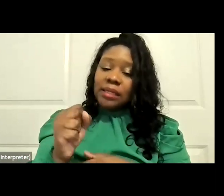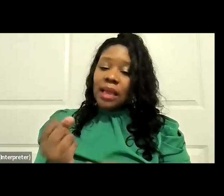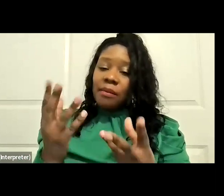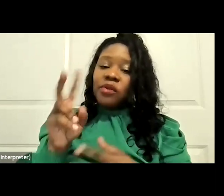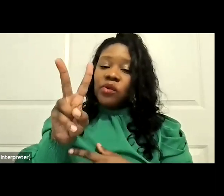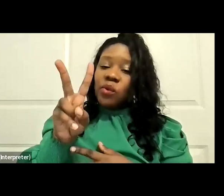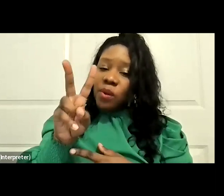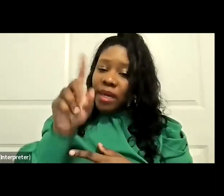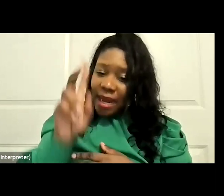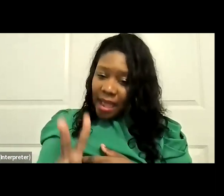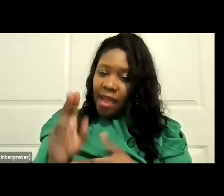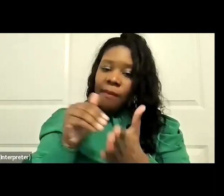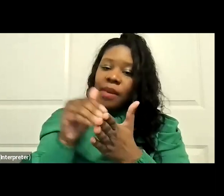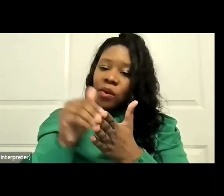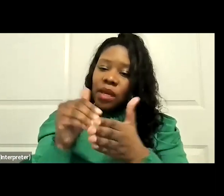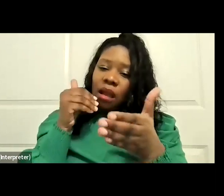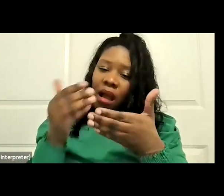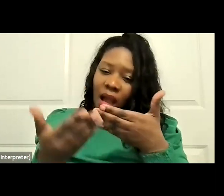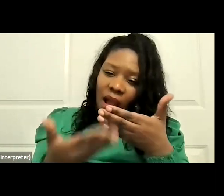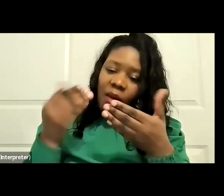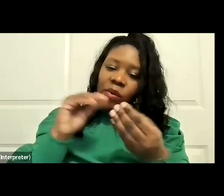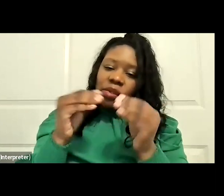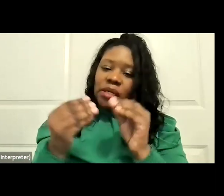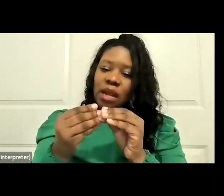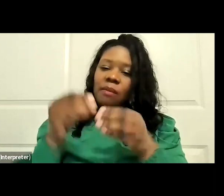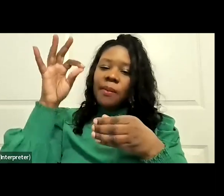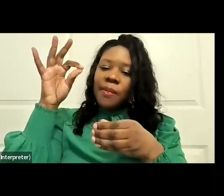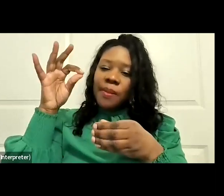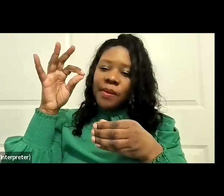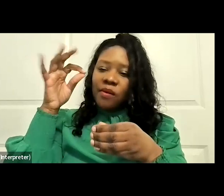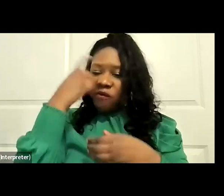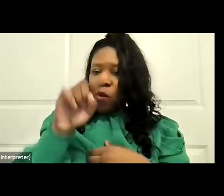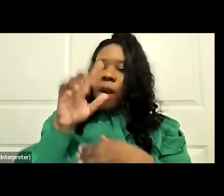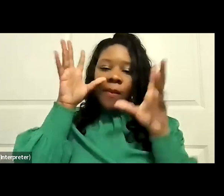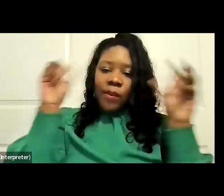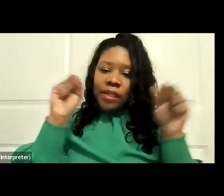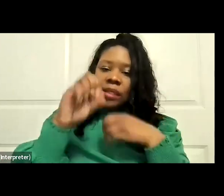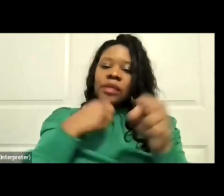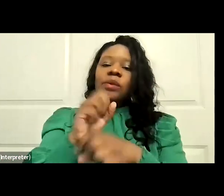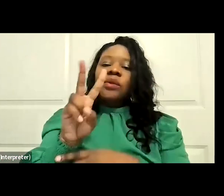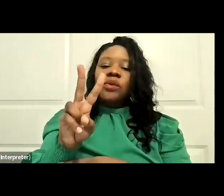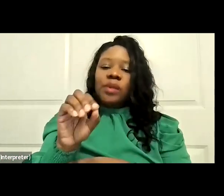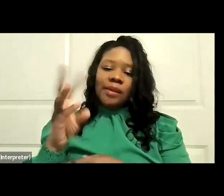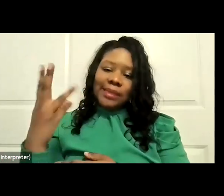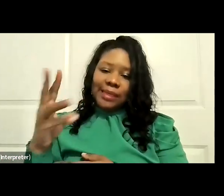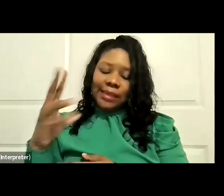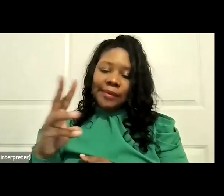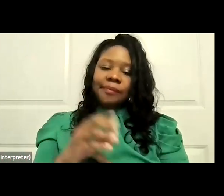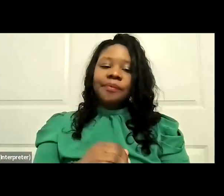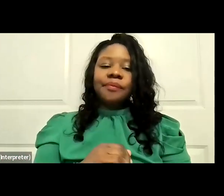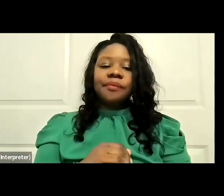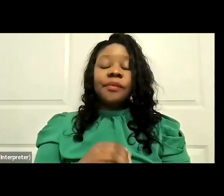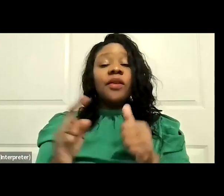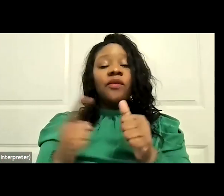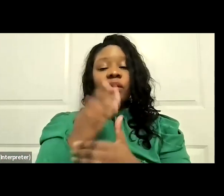is almost the number that was cast for president in 2016. So the first part of the